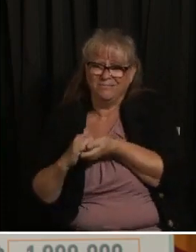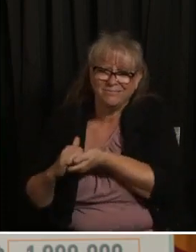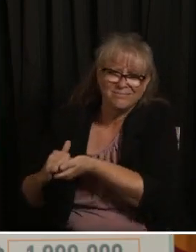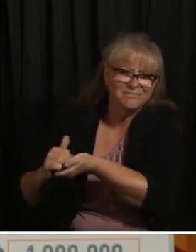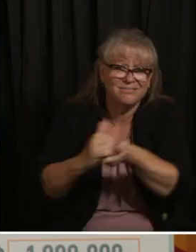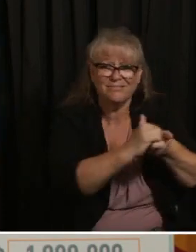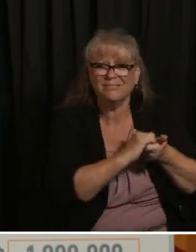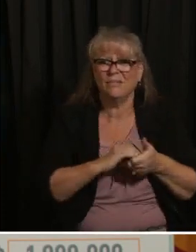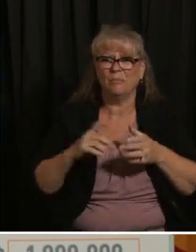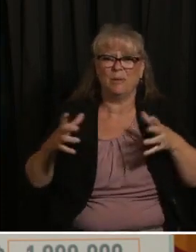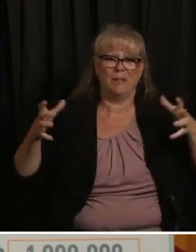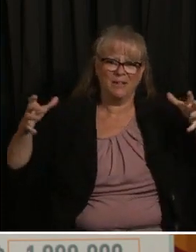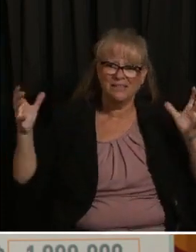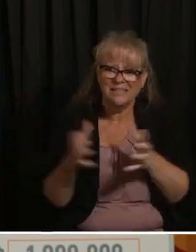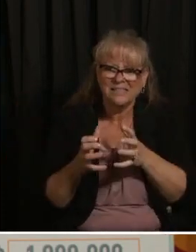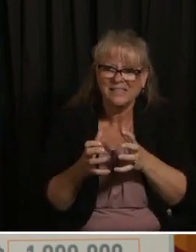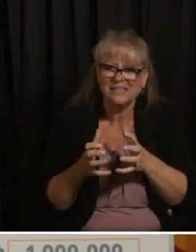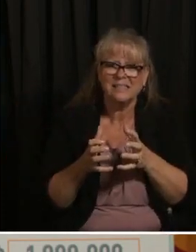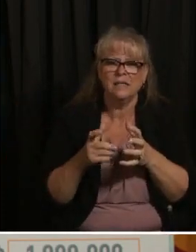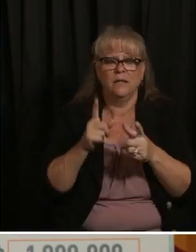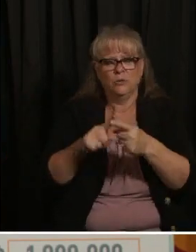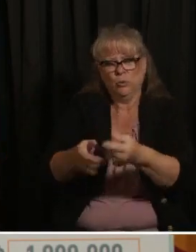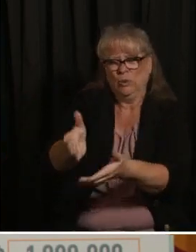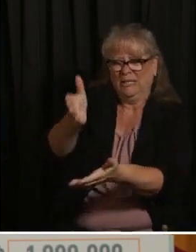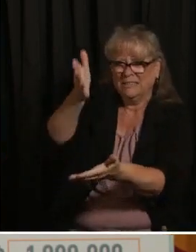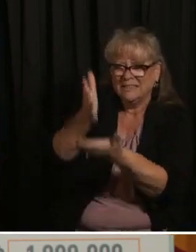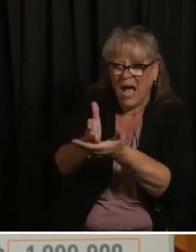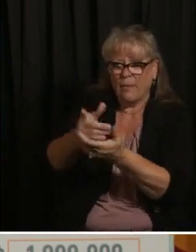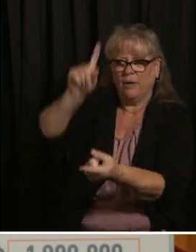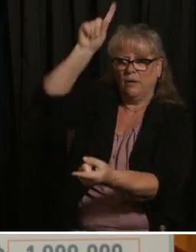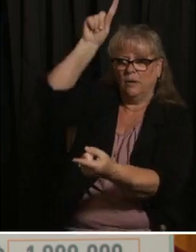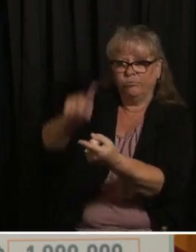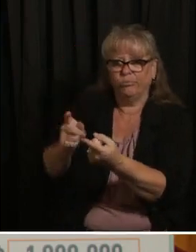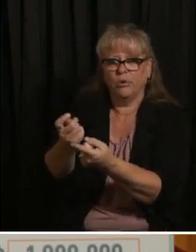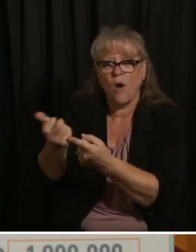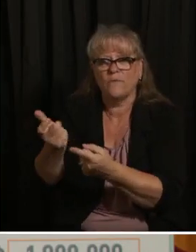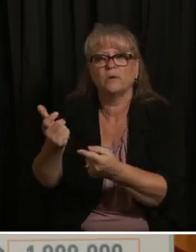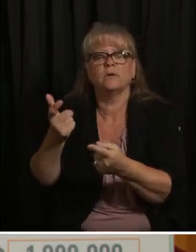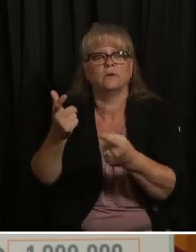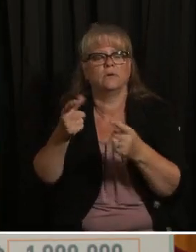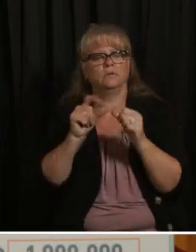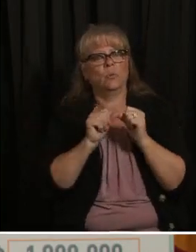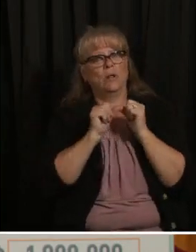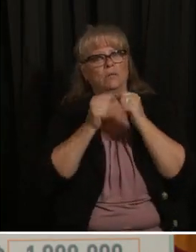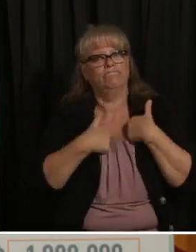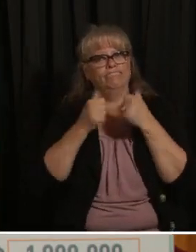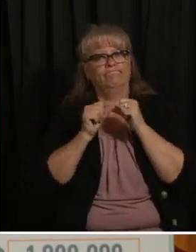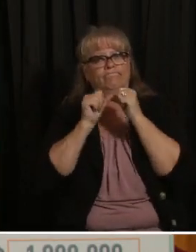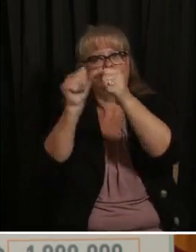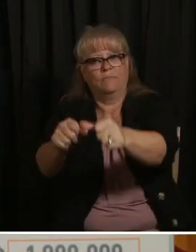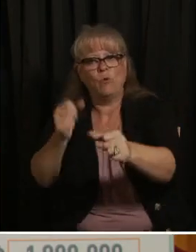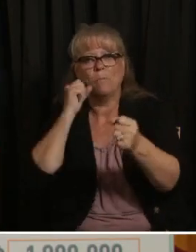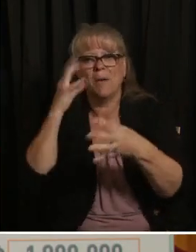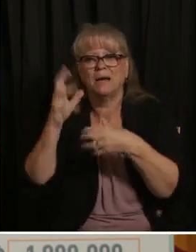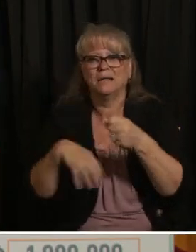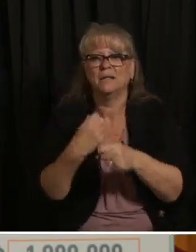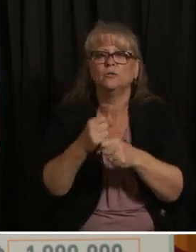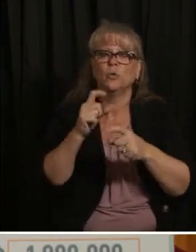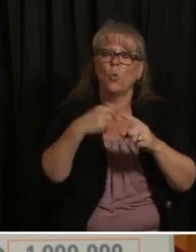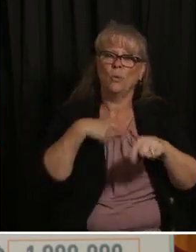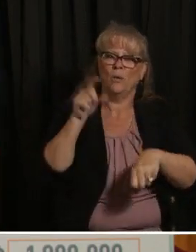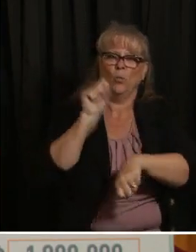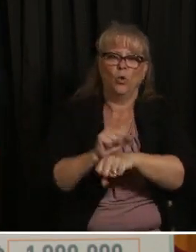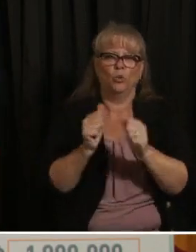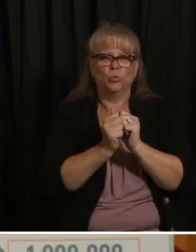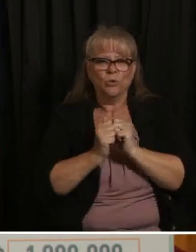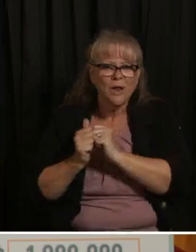so they don't stay with us you know for years to come so we really need to pull together to deal with the covid vaccine over two and